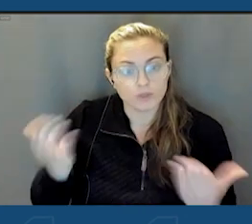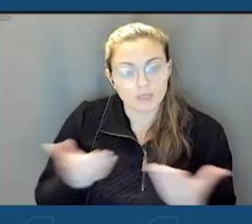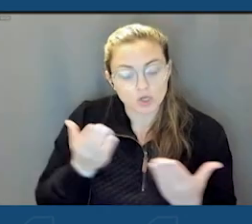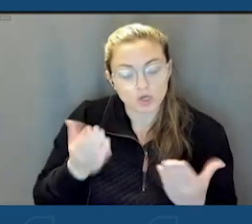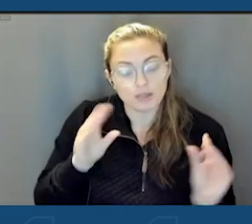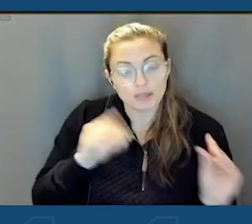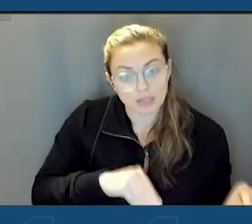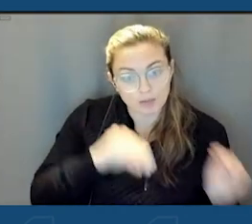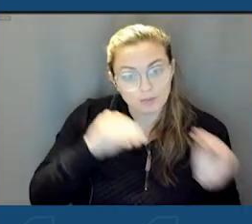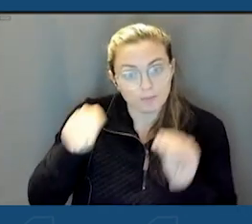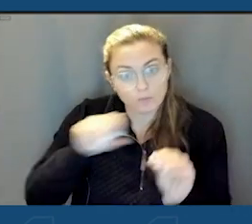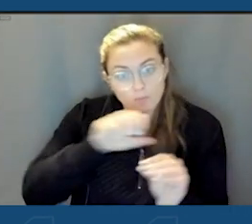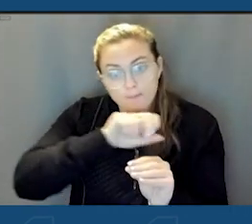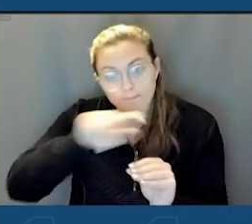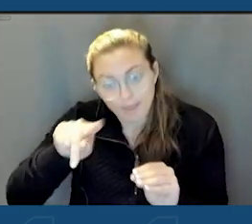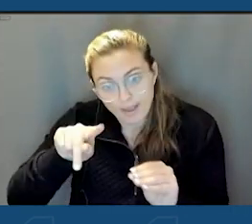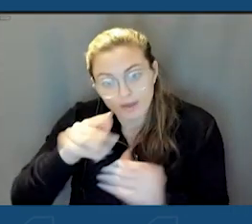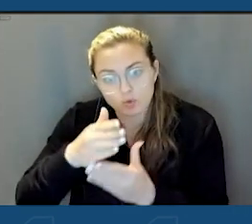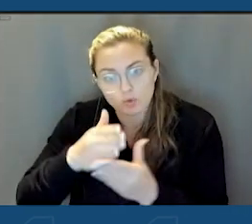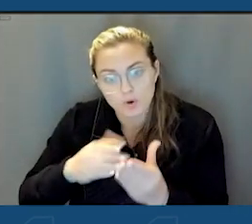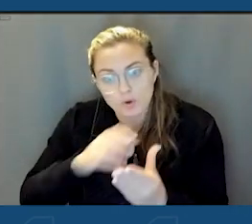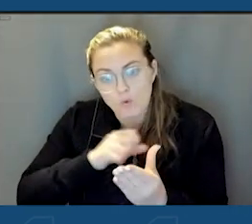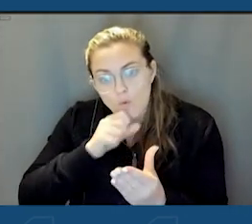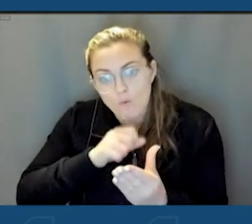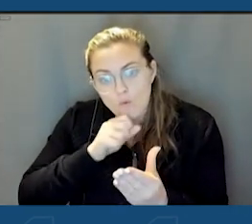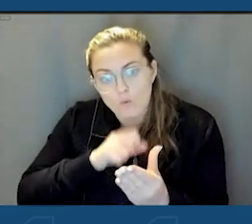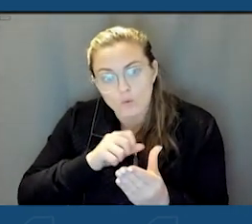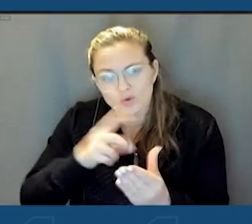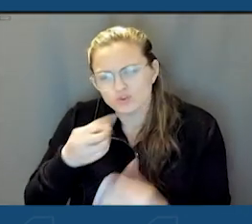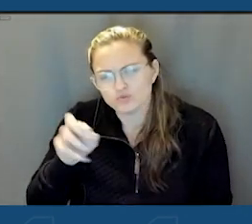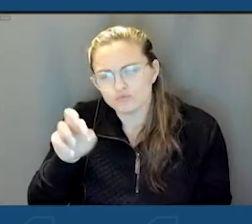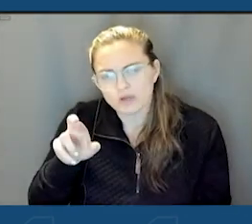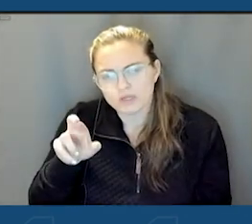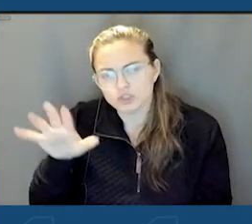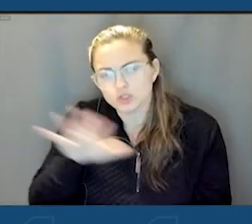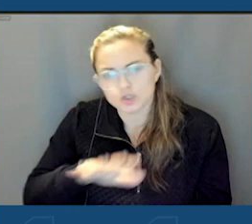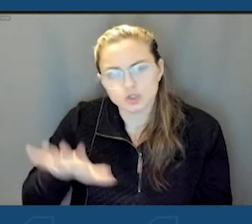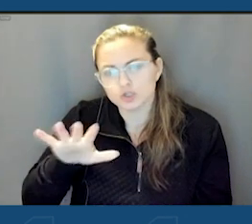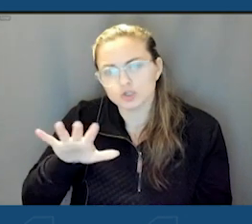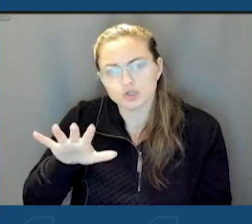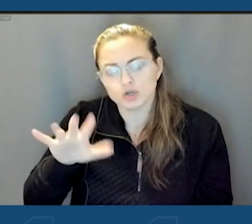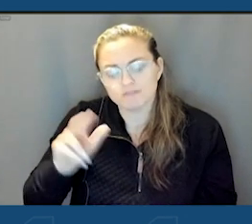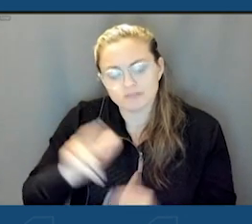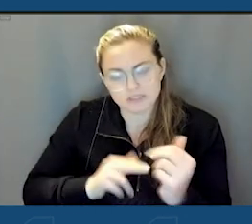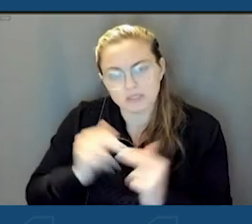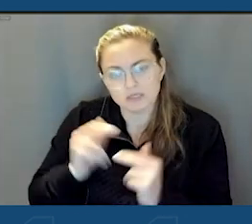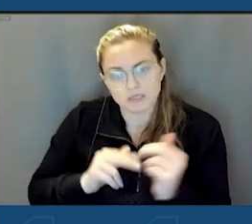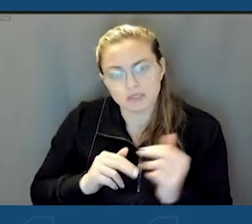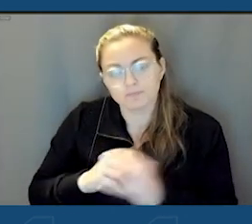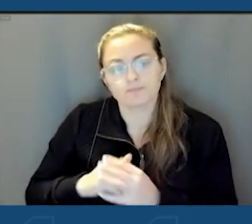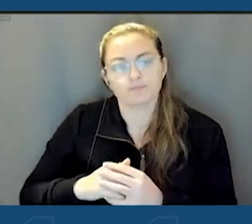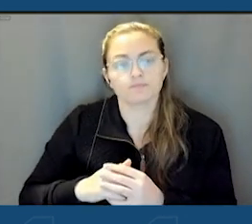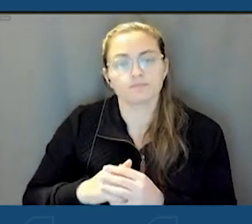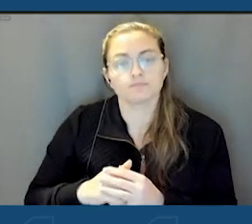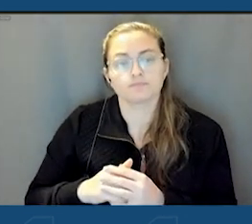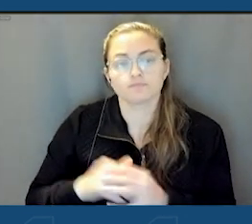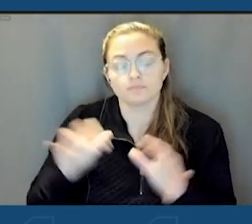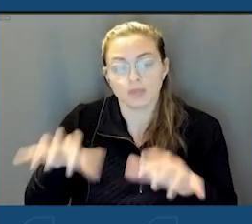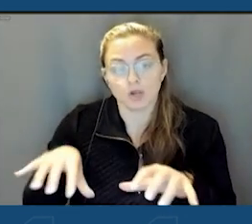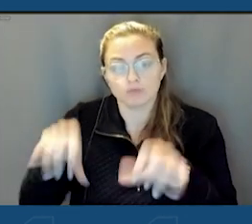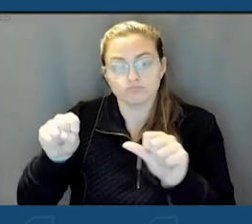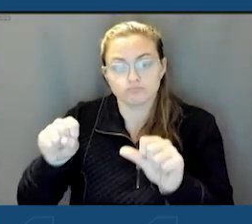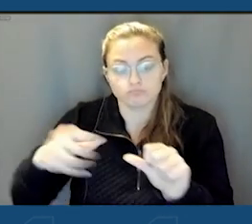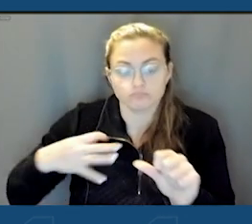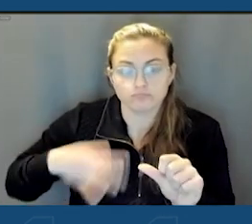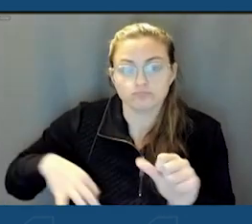moved back into part of the old dresser Siemens facility and they are taking advantage of